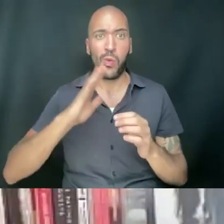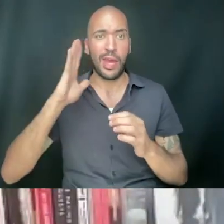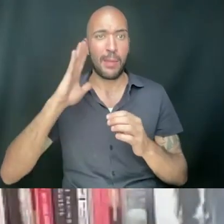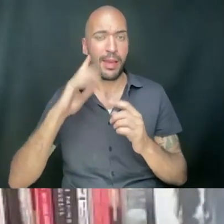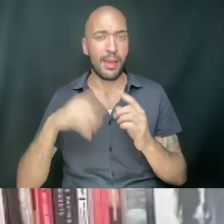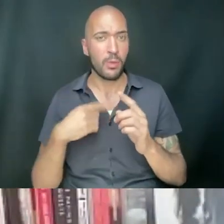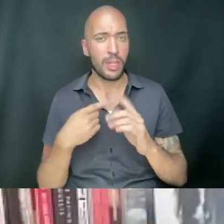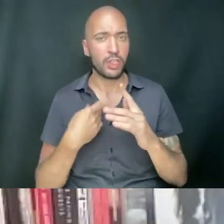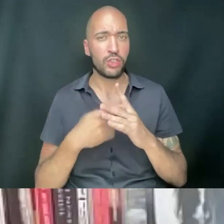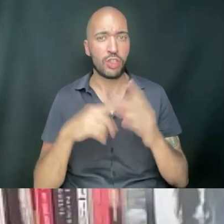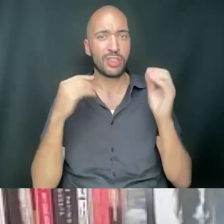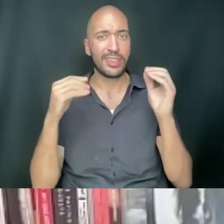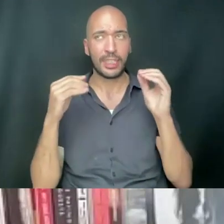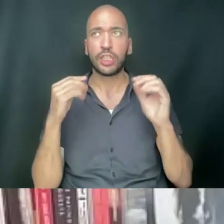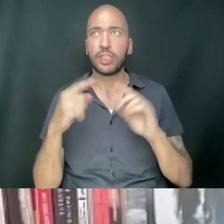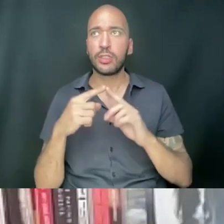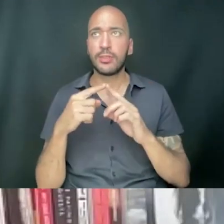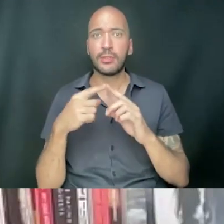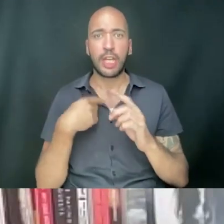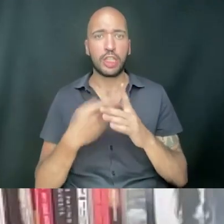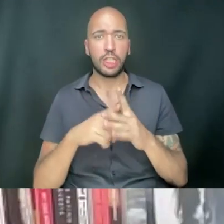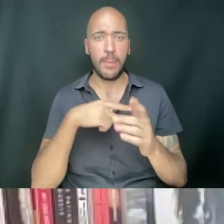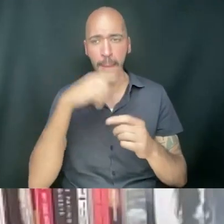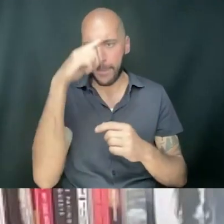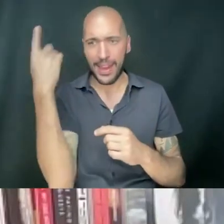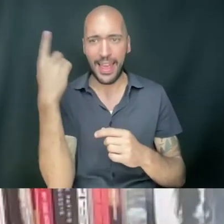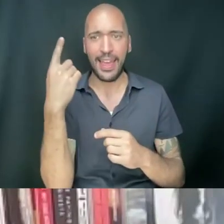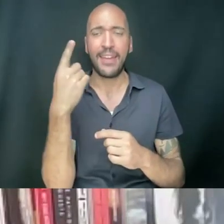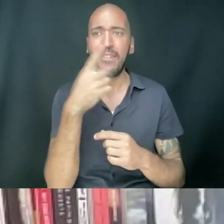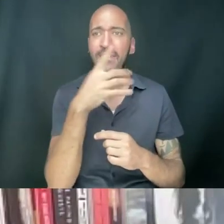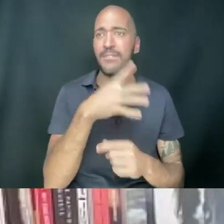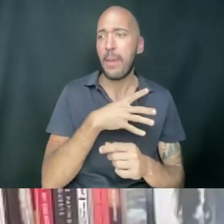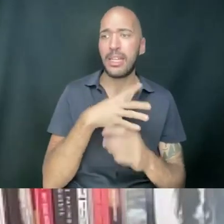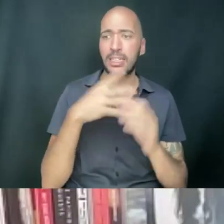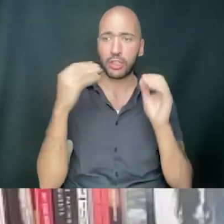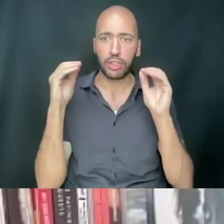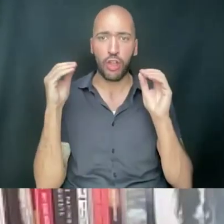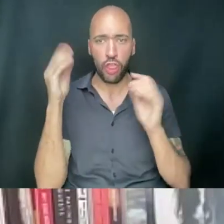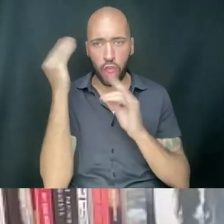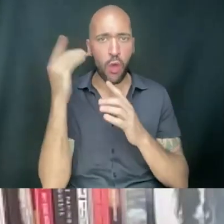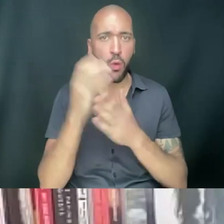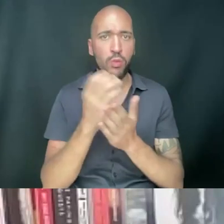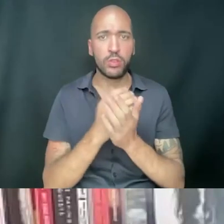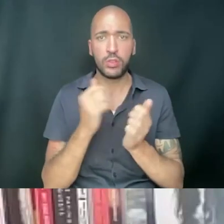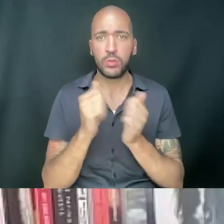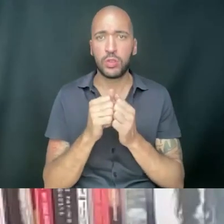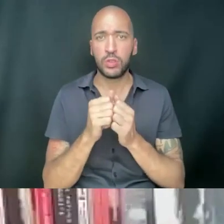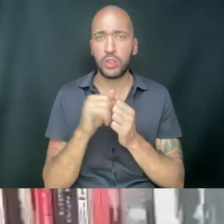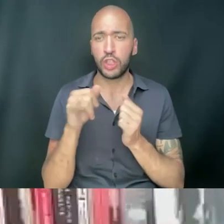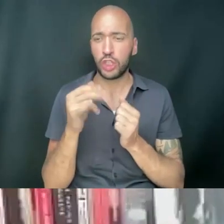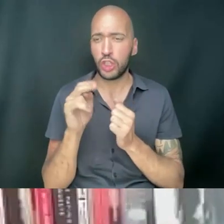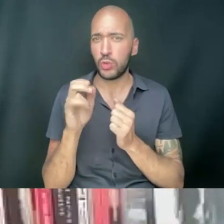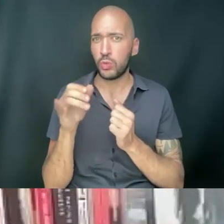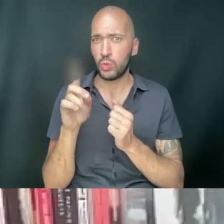first started teaching, like, I always started my Black Feminist Thought course off with June Jordan's Intifada, right? We